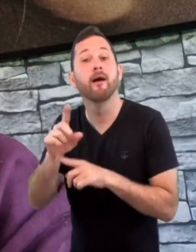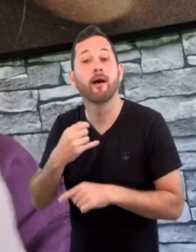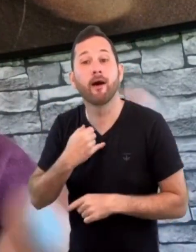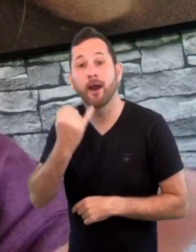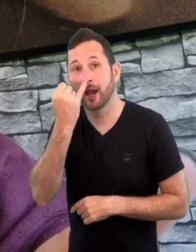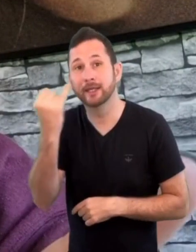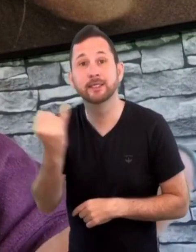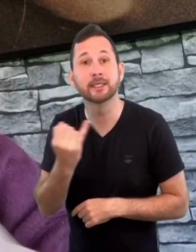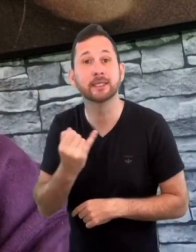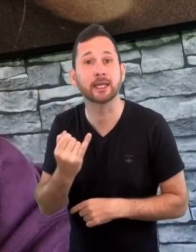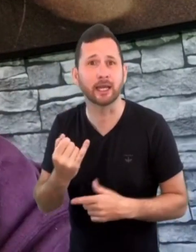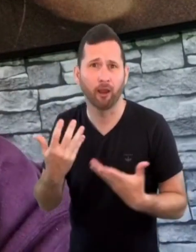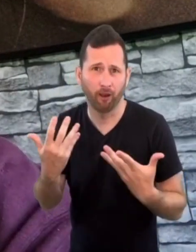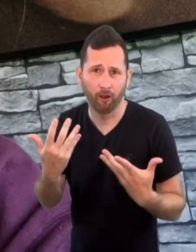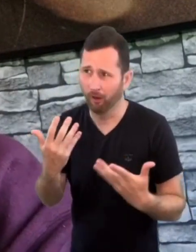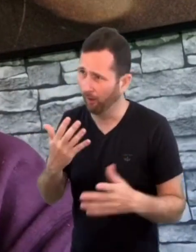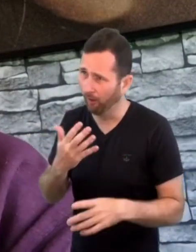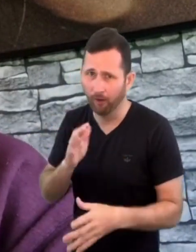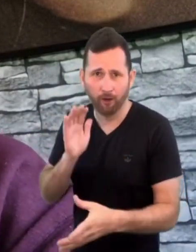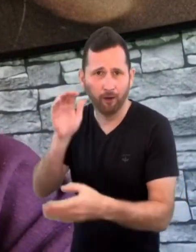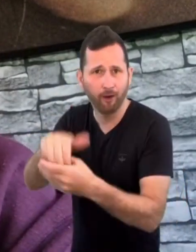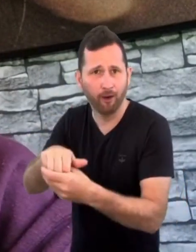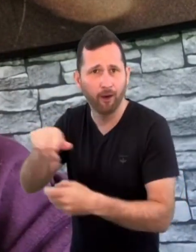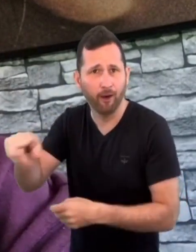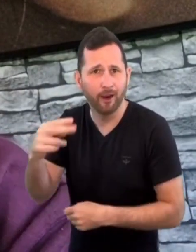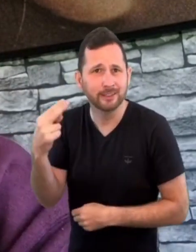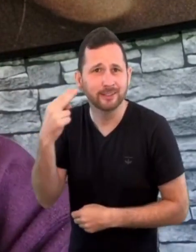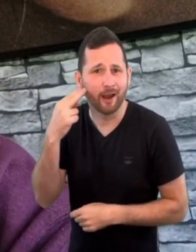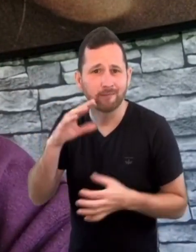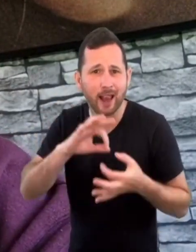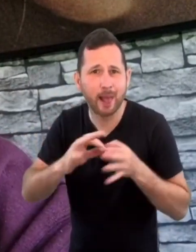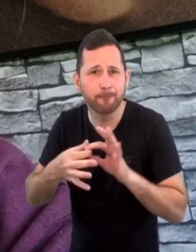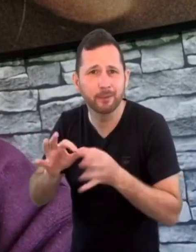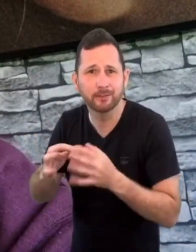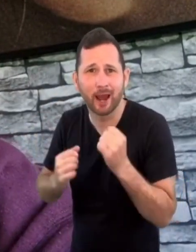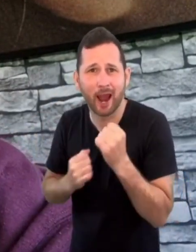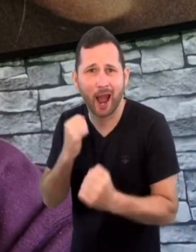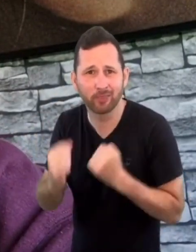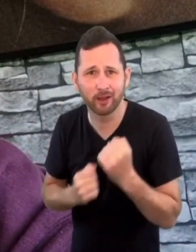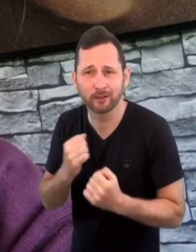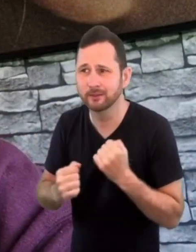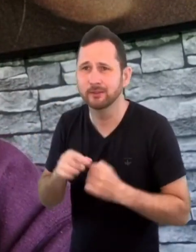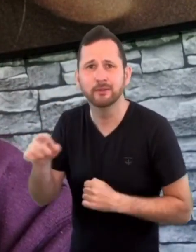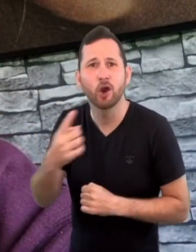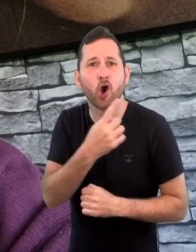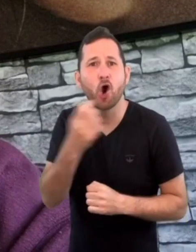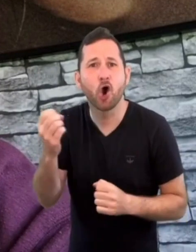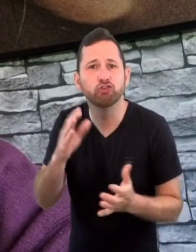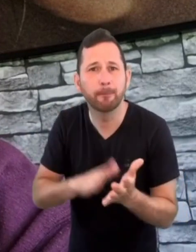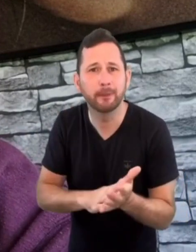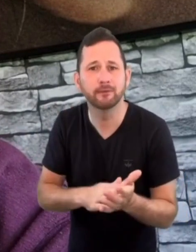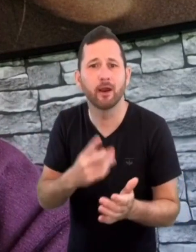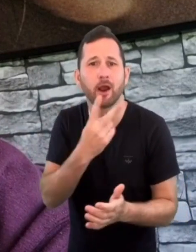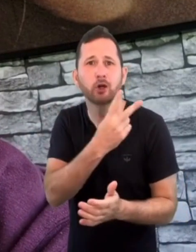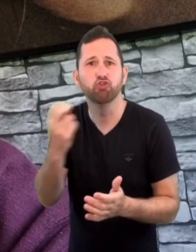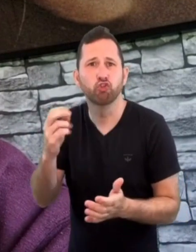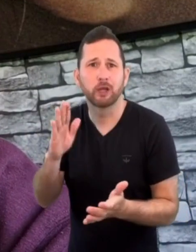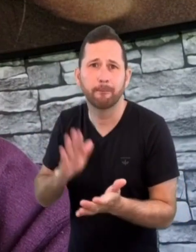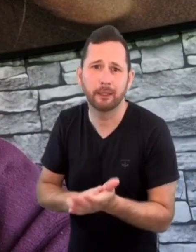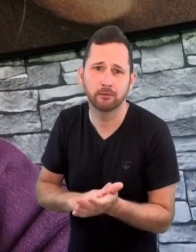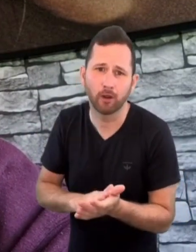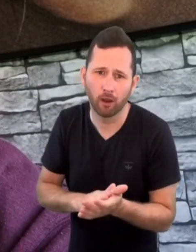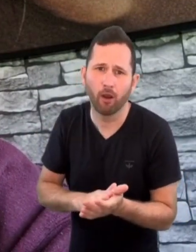And then when I was 16, I also competed in the Deaflympics in athletics, 100 metres and 200 metres.